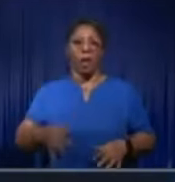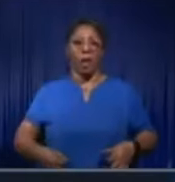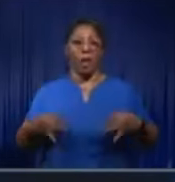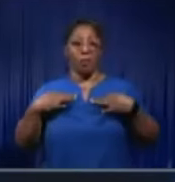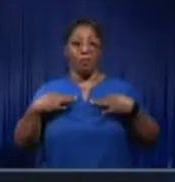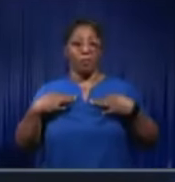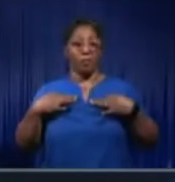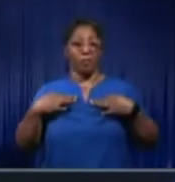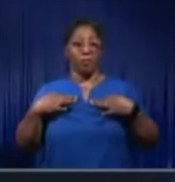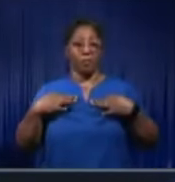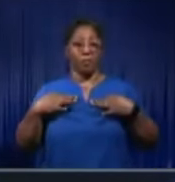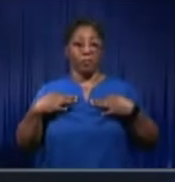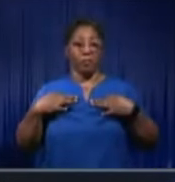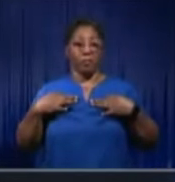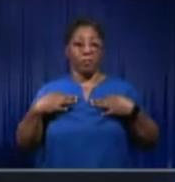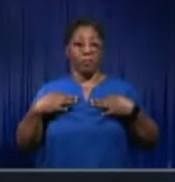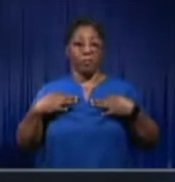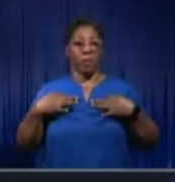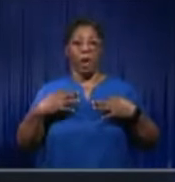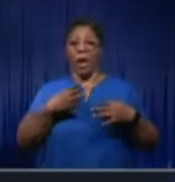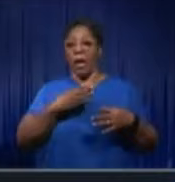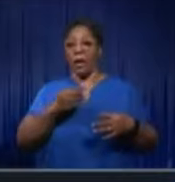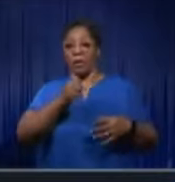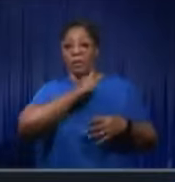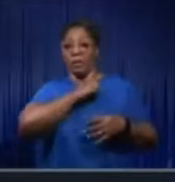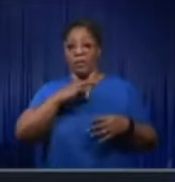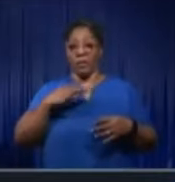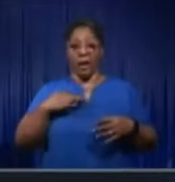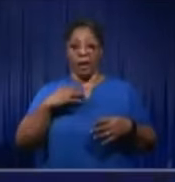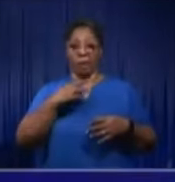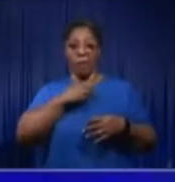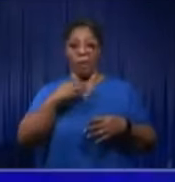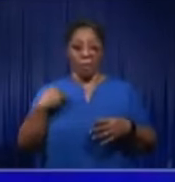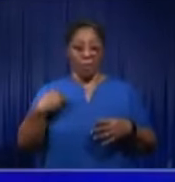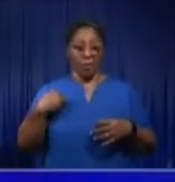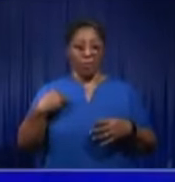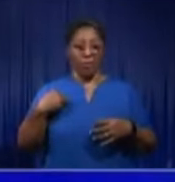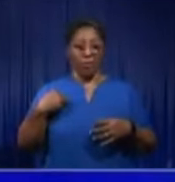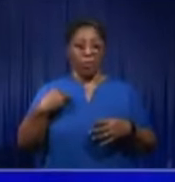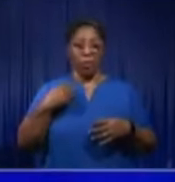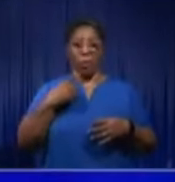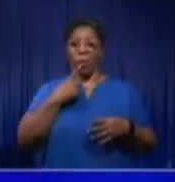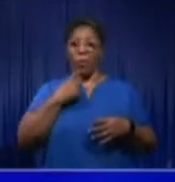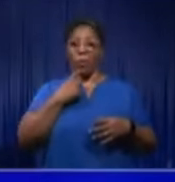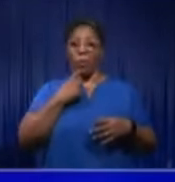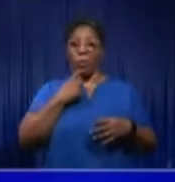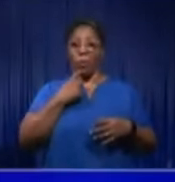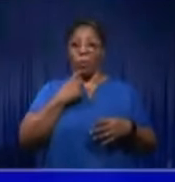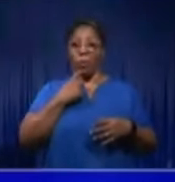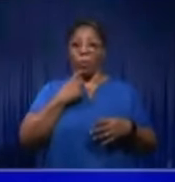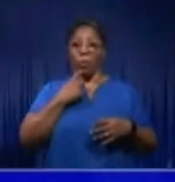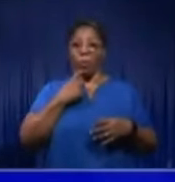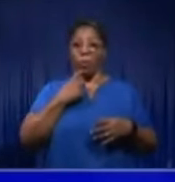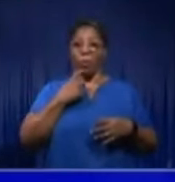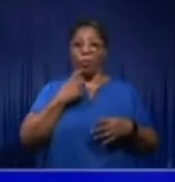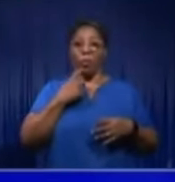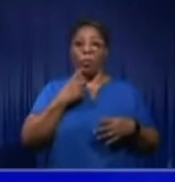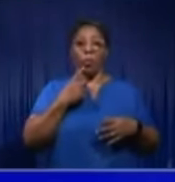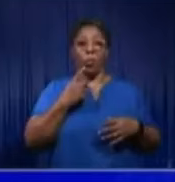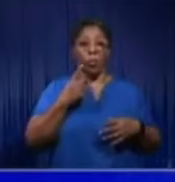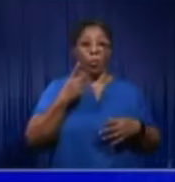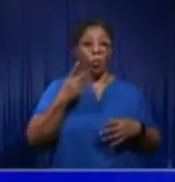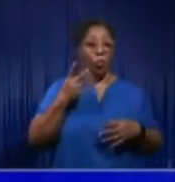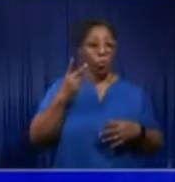dishonest staff members who would have seen it necessary to alert a developer that we had questioned